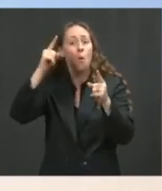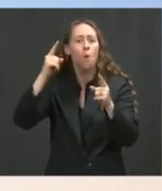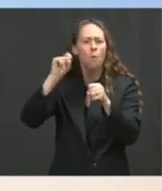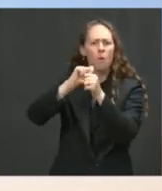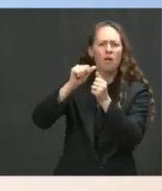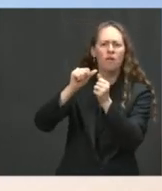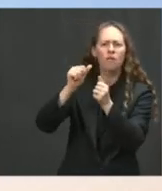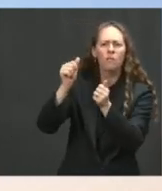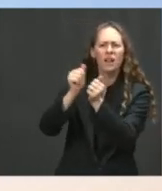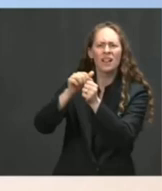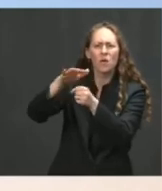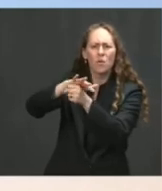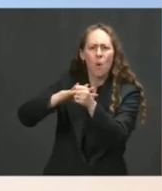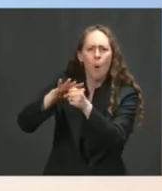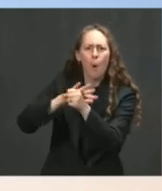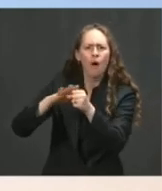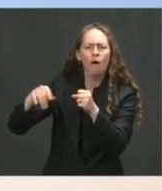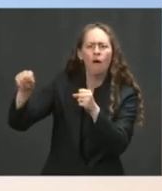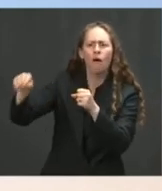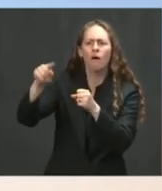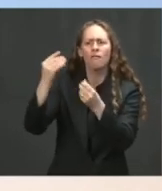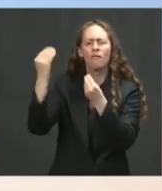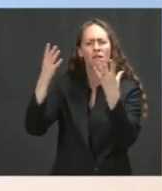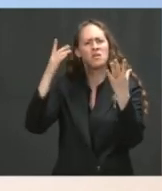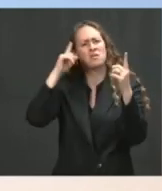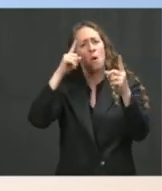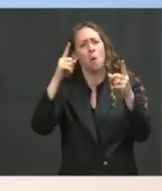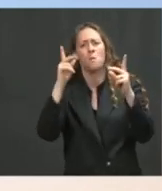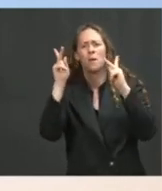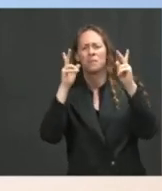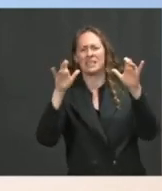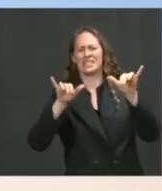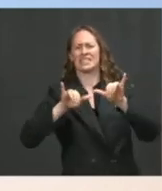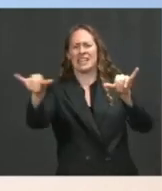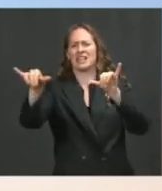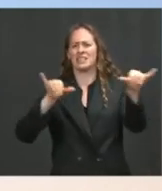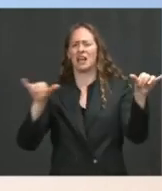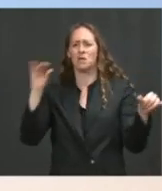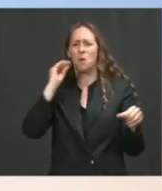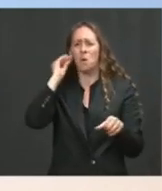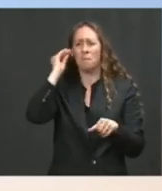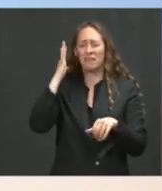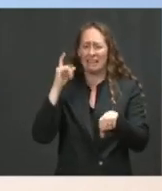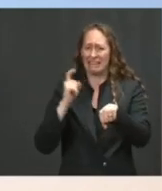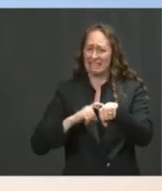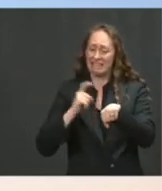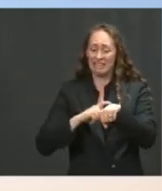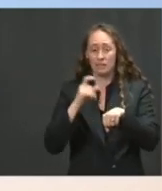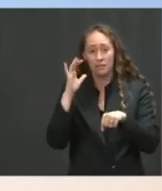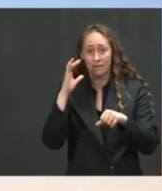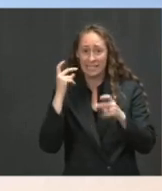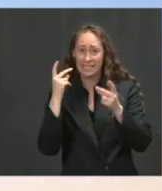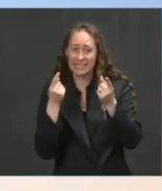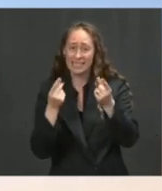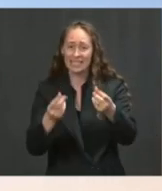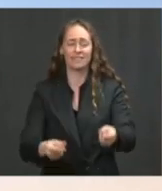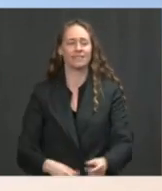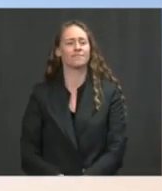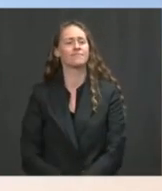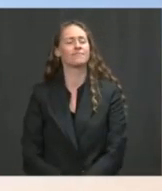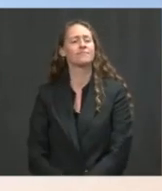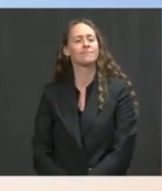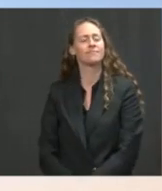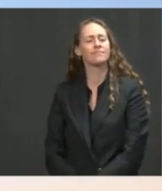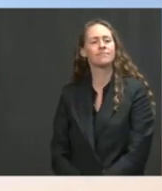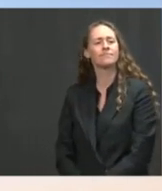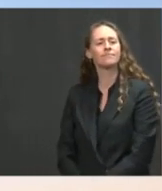out to keep people in their homes. I know we've been here a while, but I know there are lots of topics out there. Go ahead, Josh. Thanks, Jen. And with regard to the